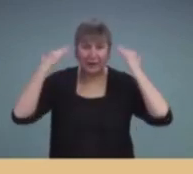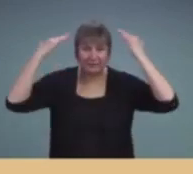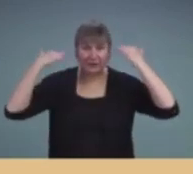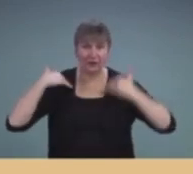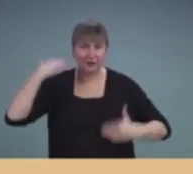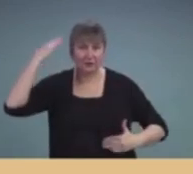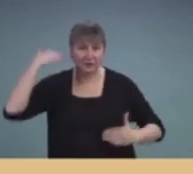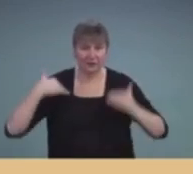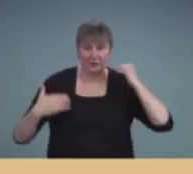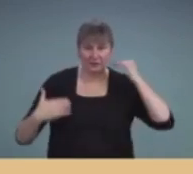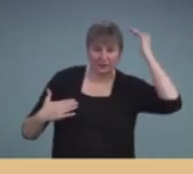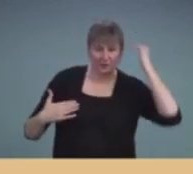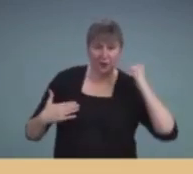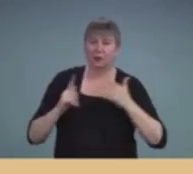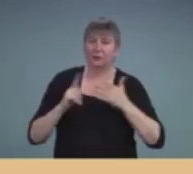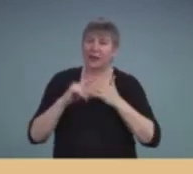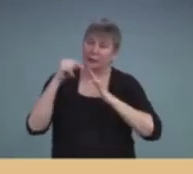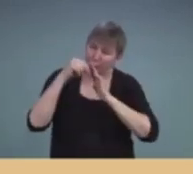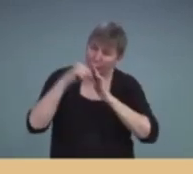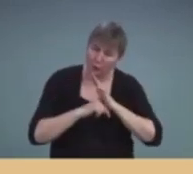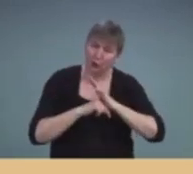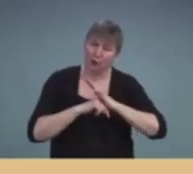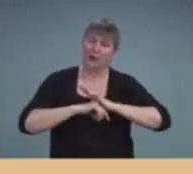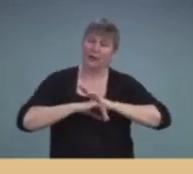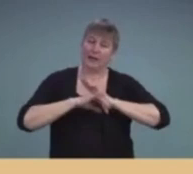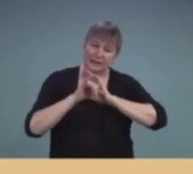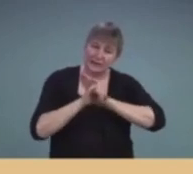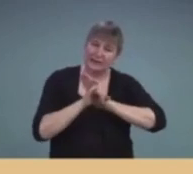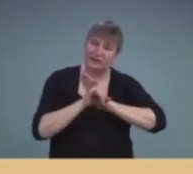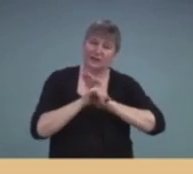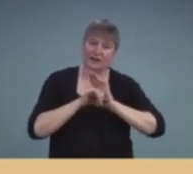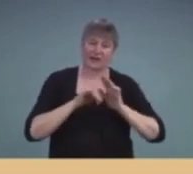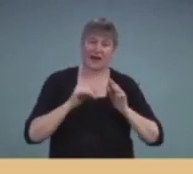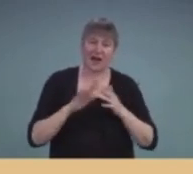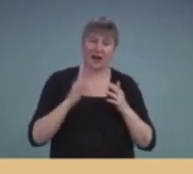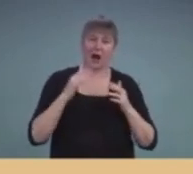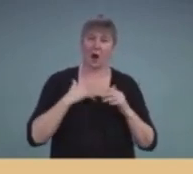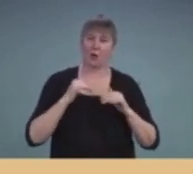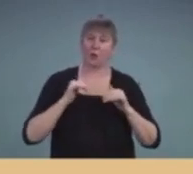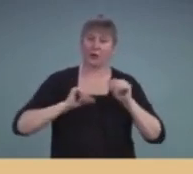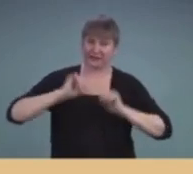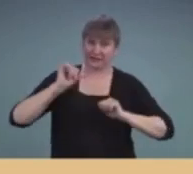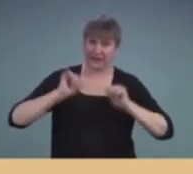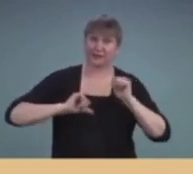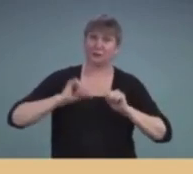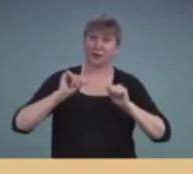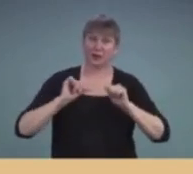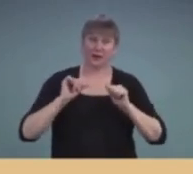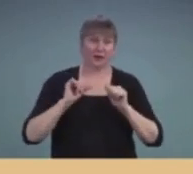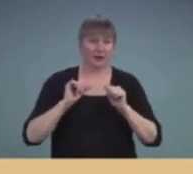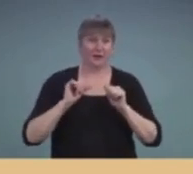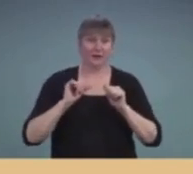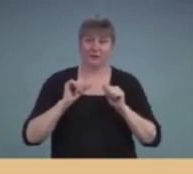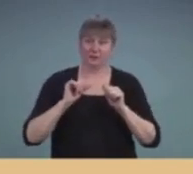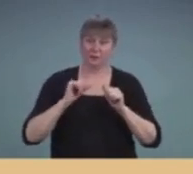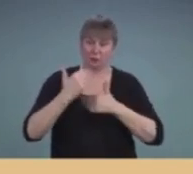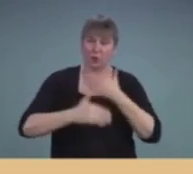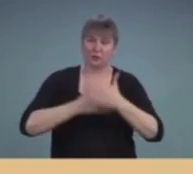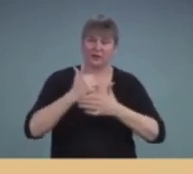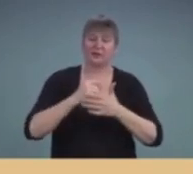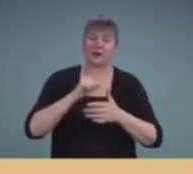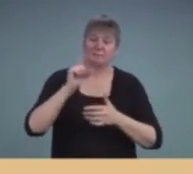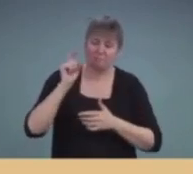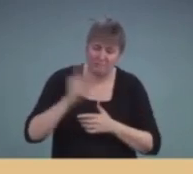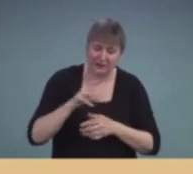and really recognize that, you know, our assessment protocols minimally have to include listening in